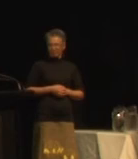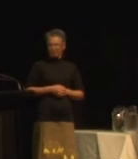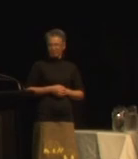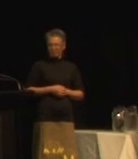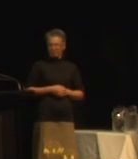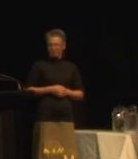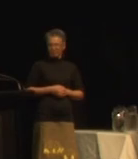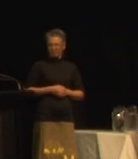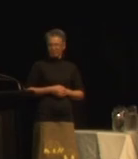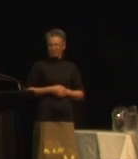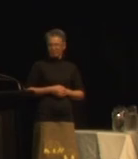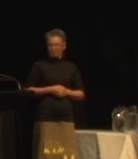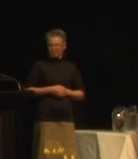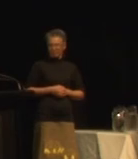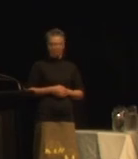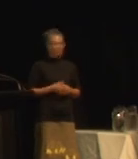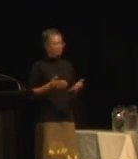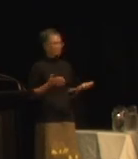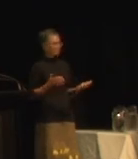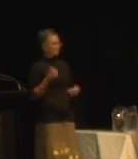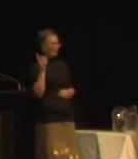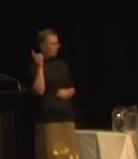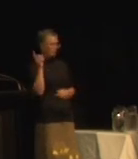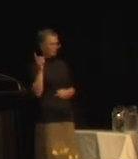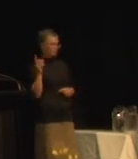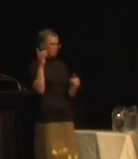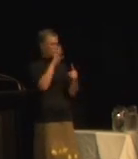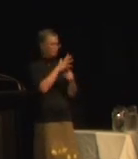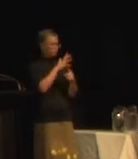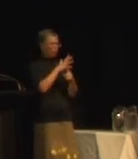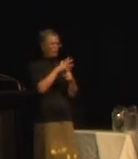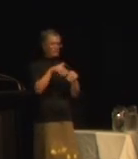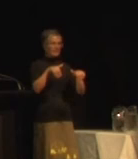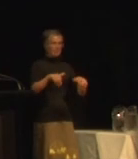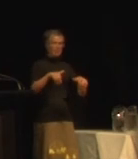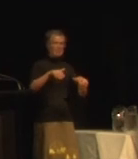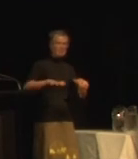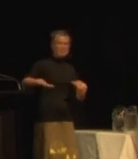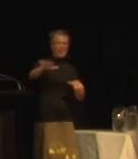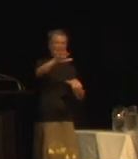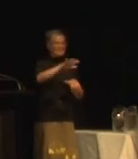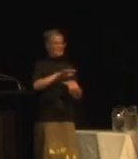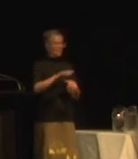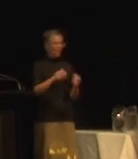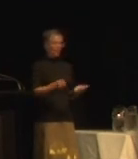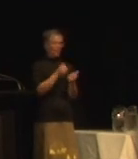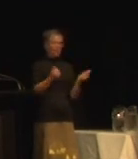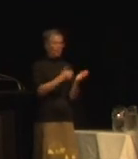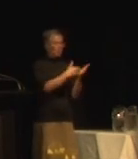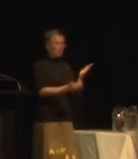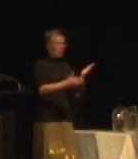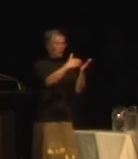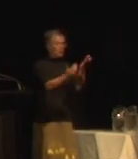and not feel like I'm missing out. This is quite relevant in the museum space because so many stories are told using audio.